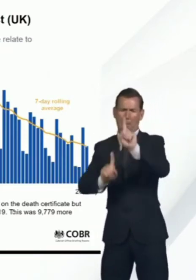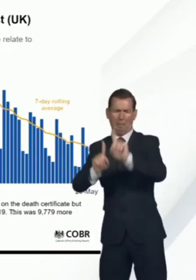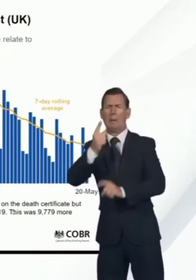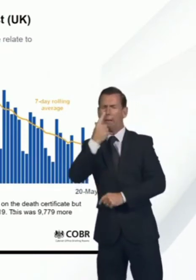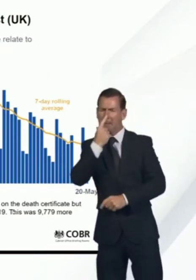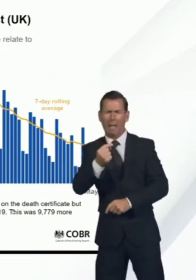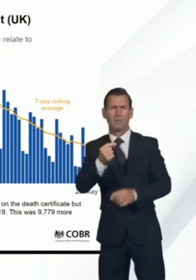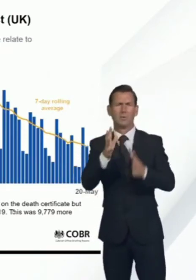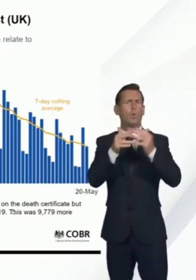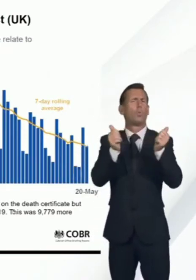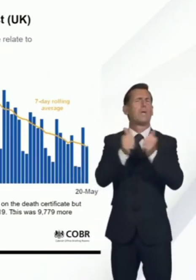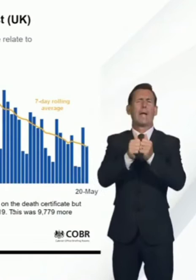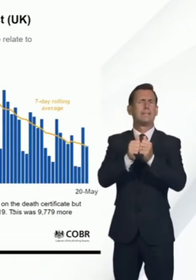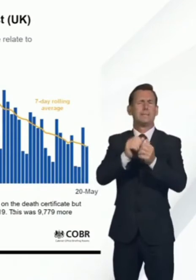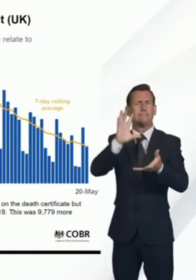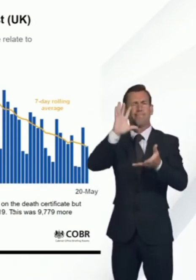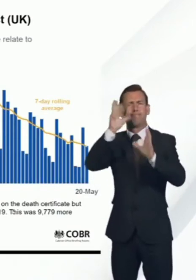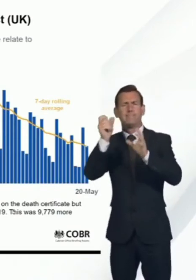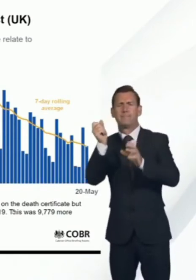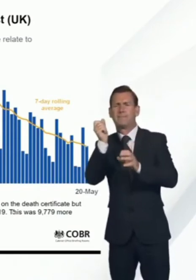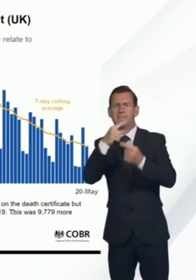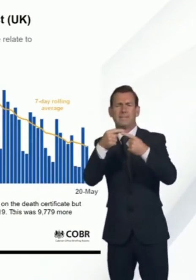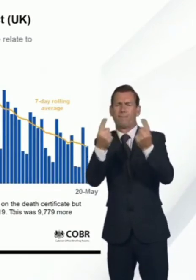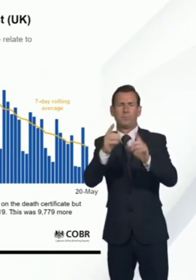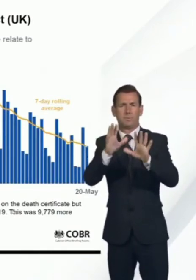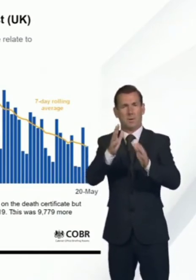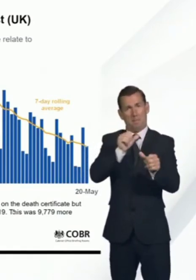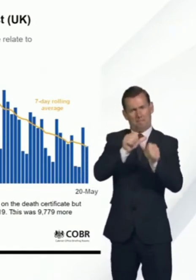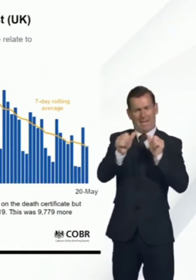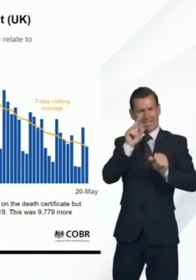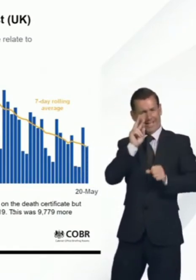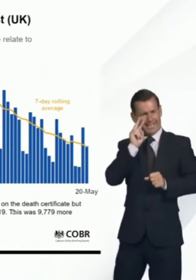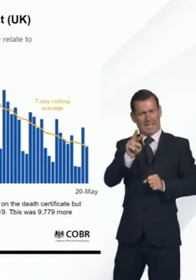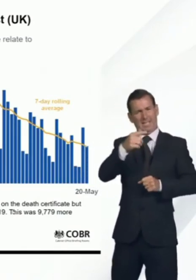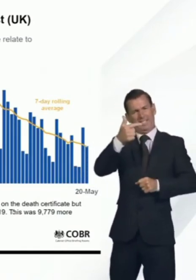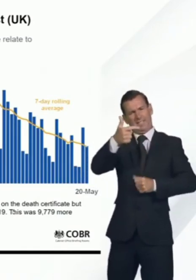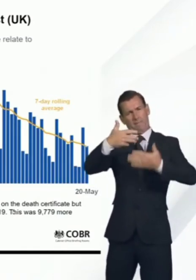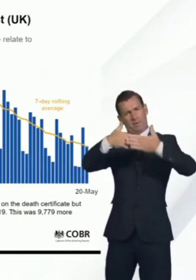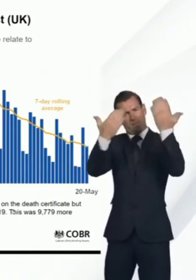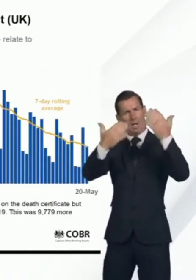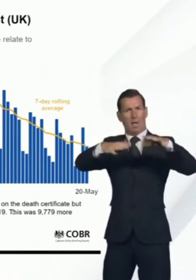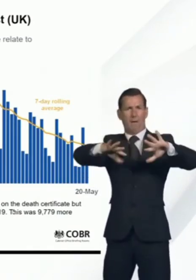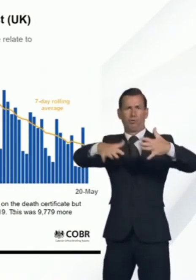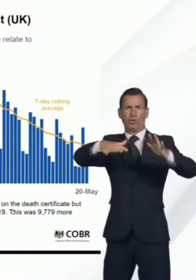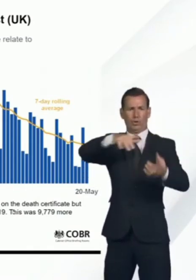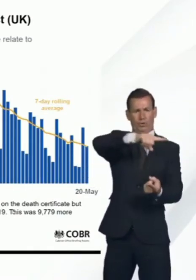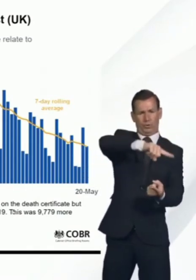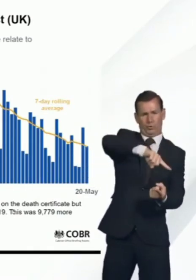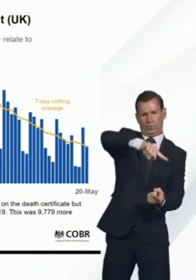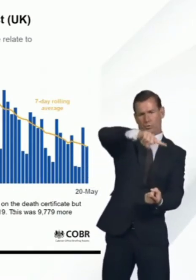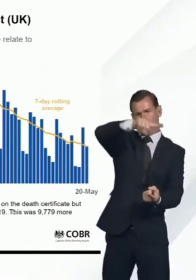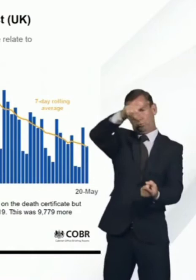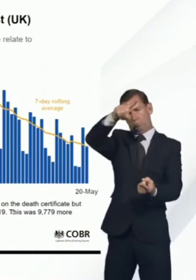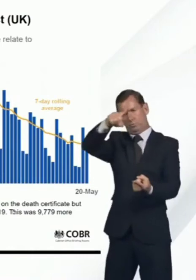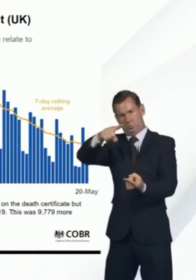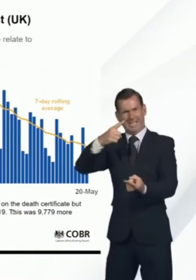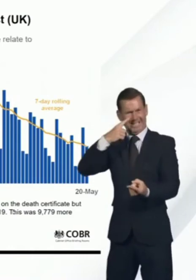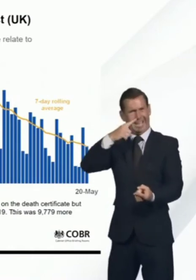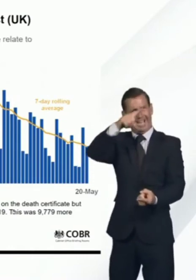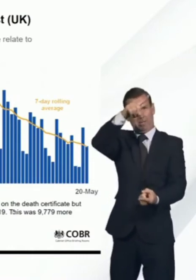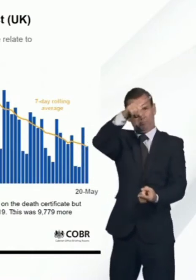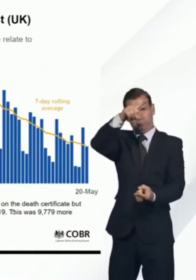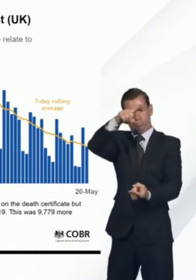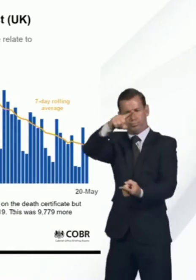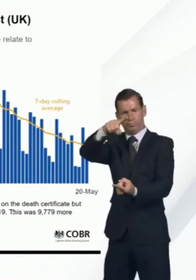weekends, you can see that the trend is now consistently downwards. And that will continue to fall as long as we all